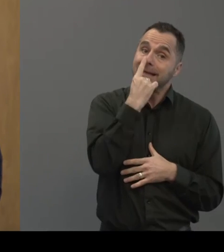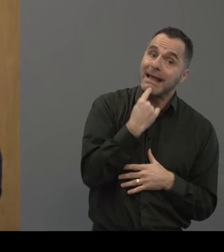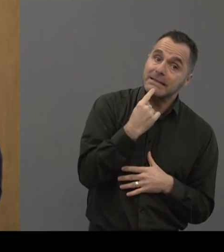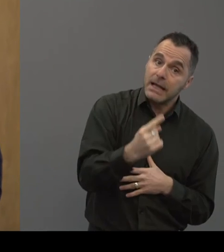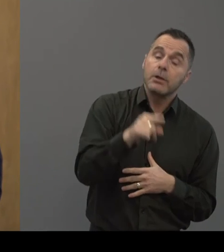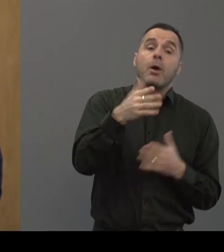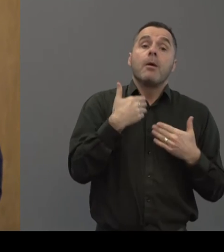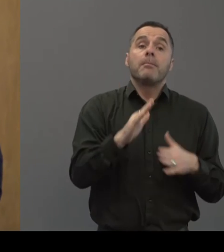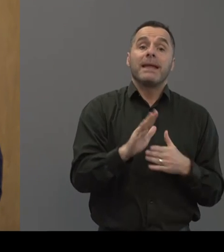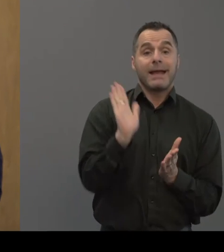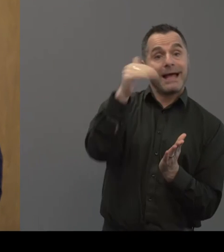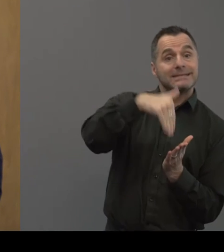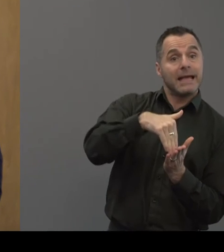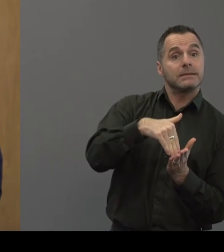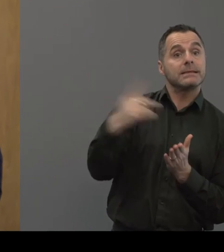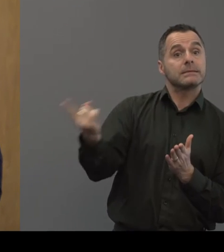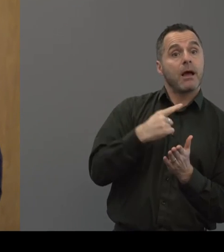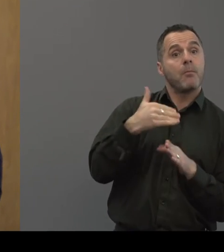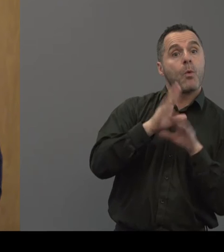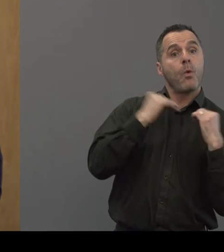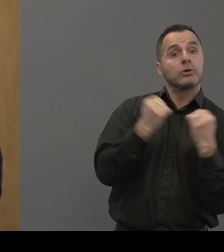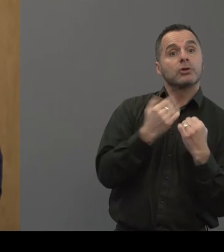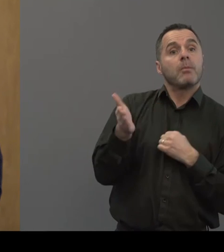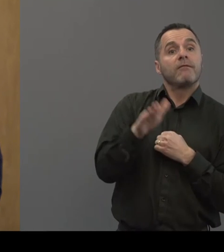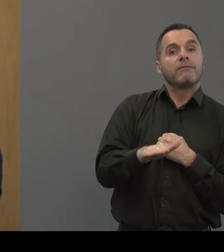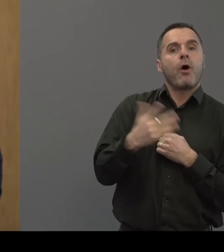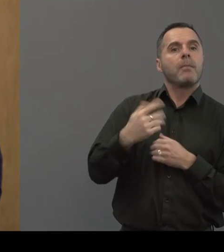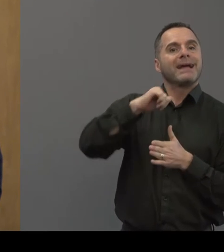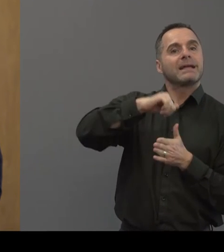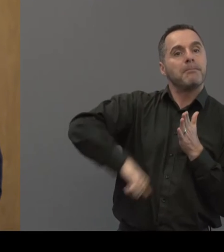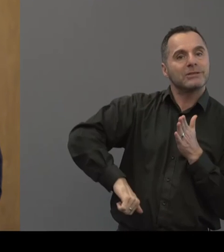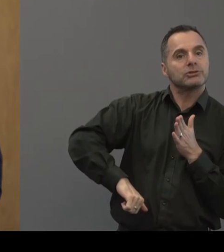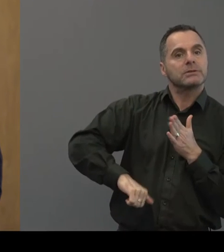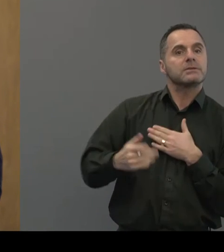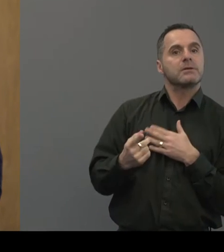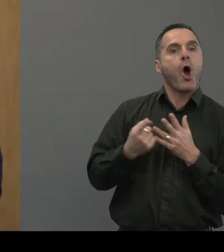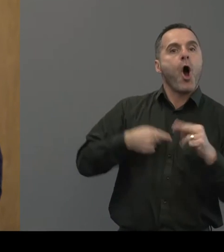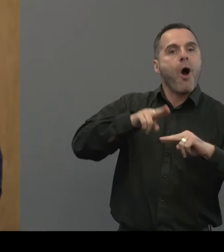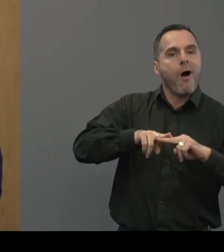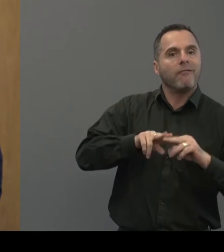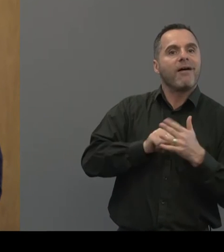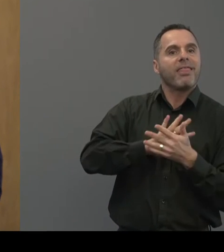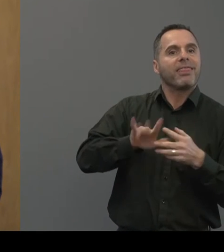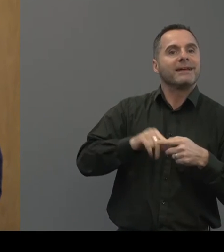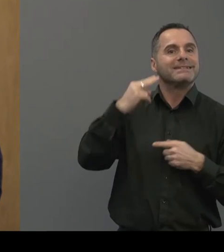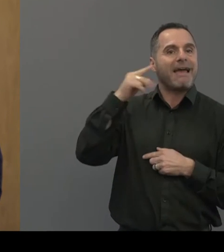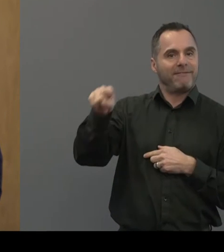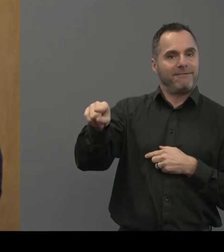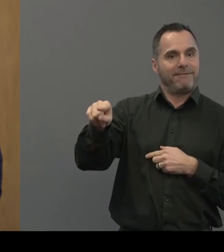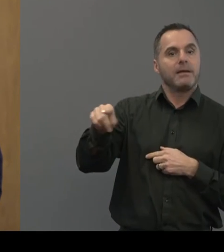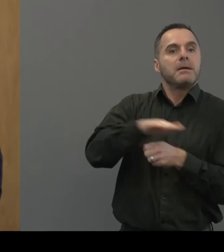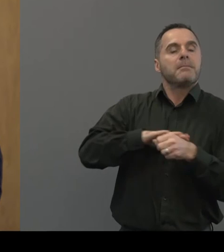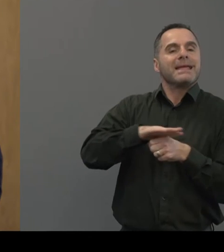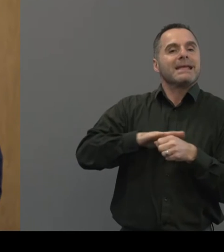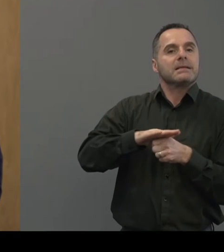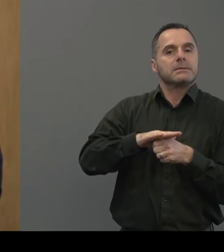attendees attend our workshop from what we call our Commissions for the Deaf, which are our local agencies that help